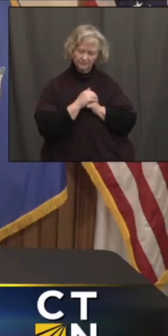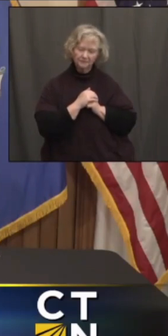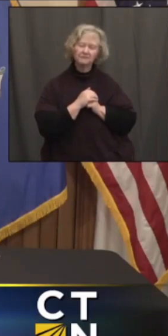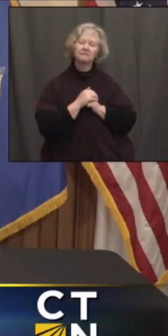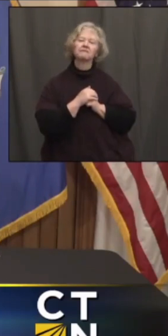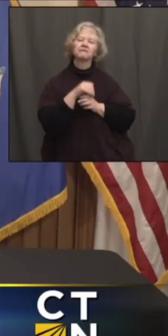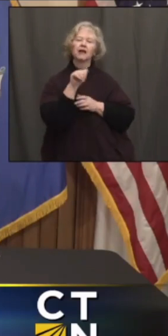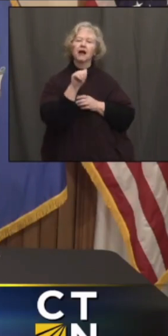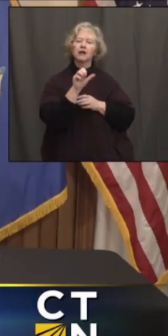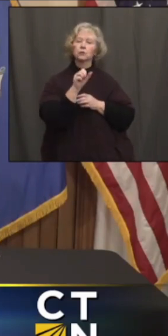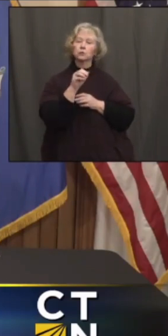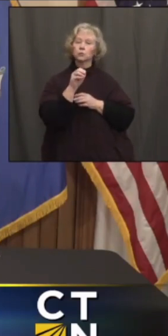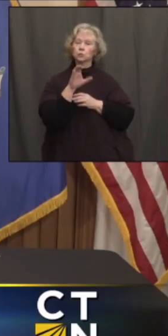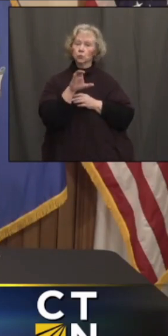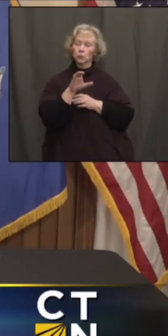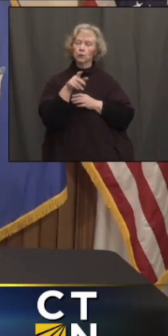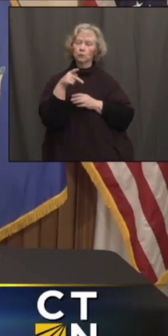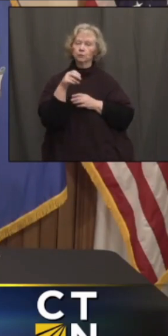The Associated Press.